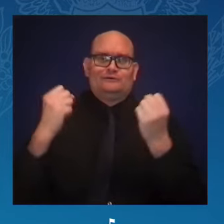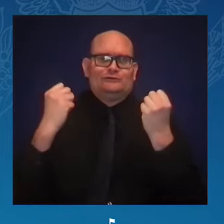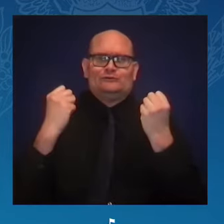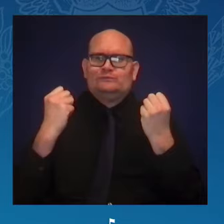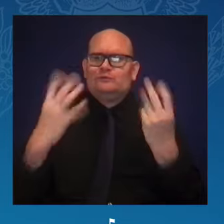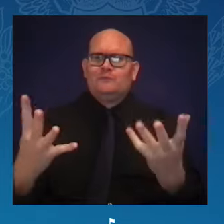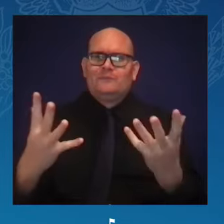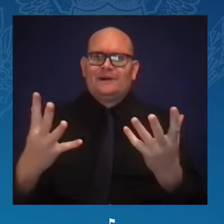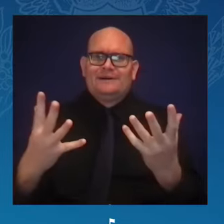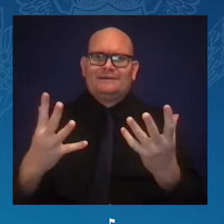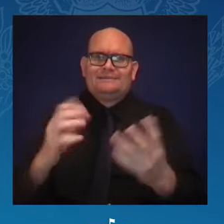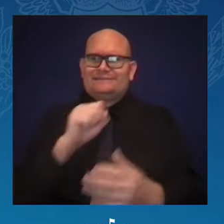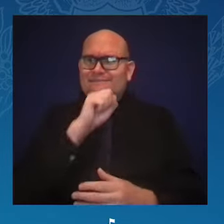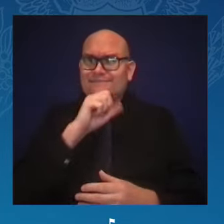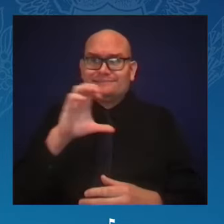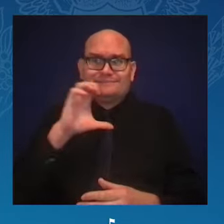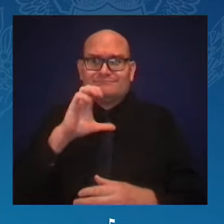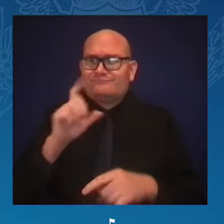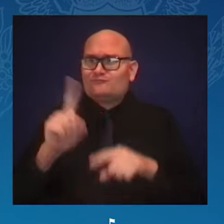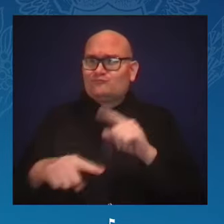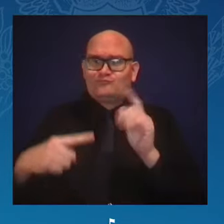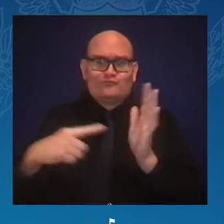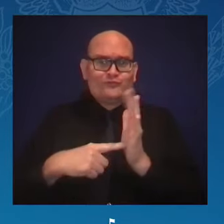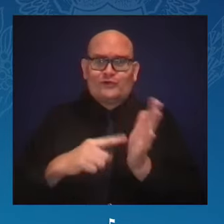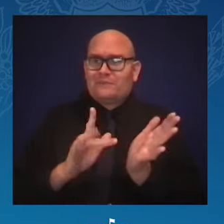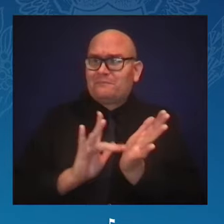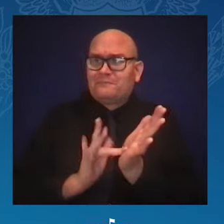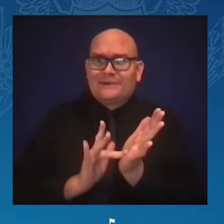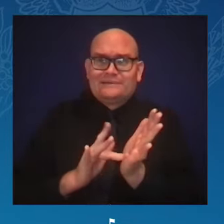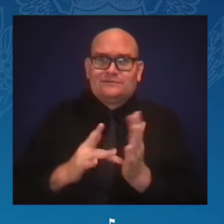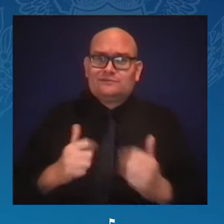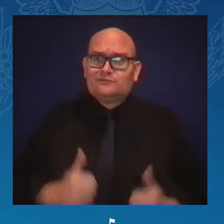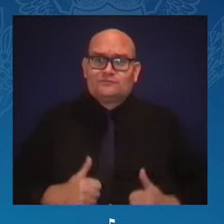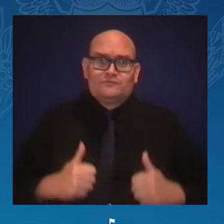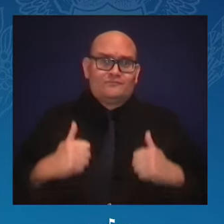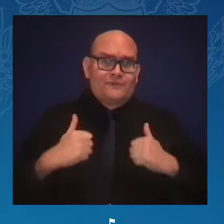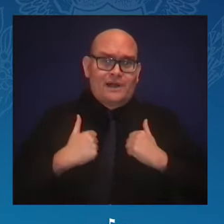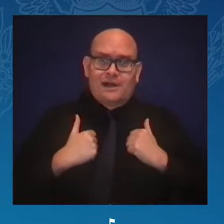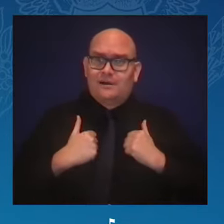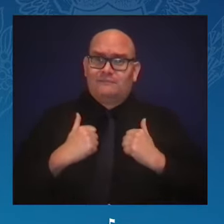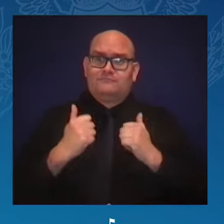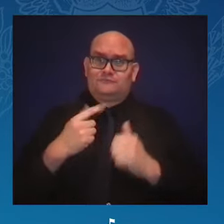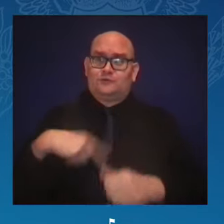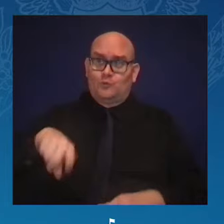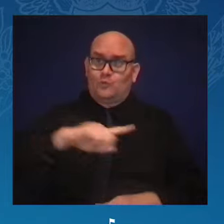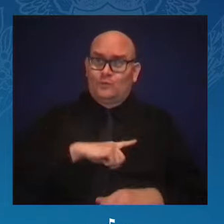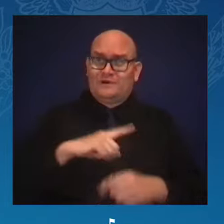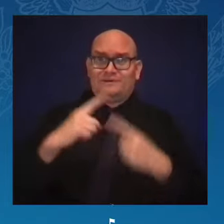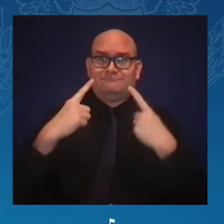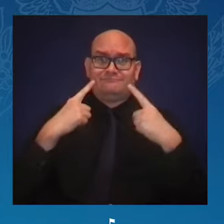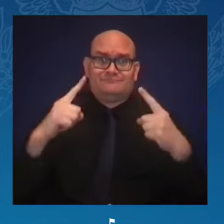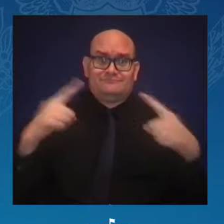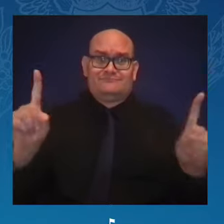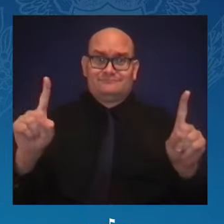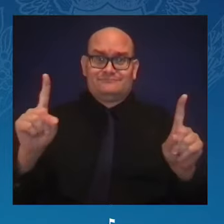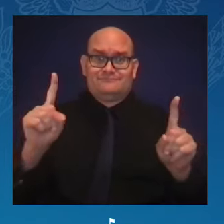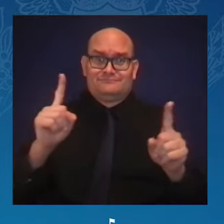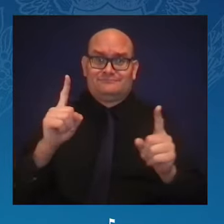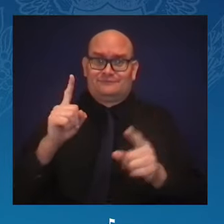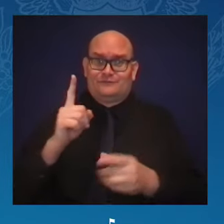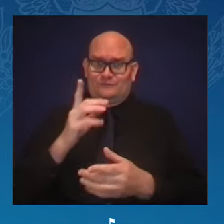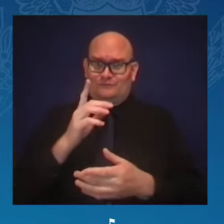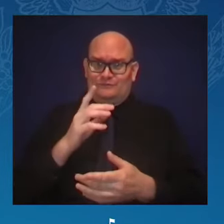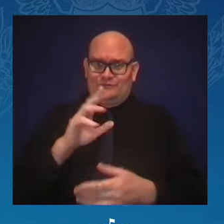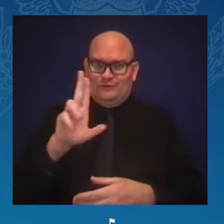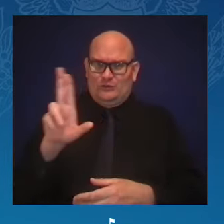to survive. Together, we all here declared what we know to be right, that in the United States of America, seniors should not